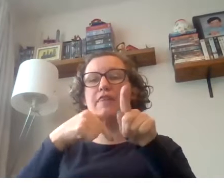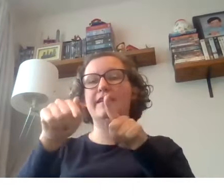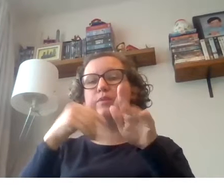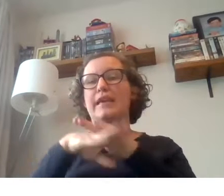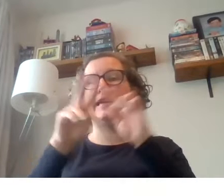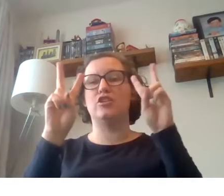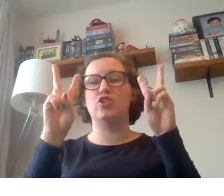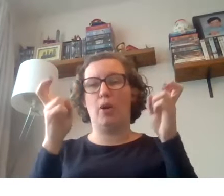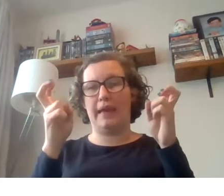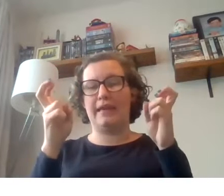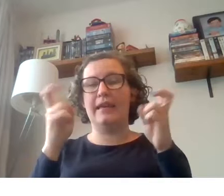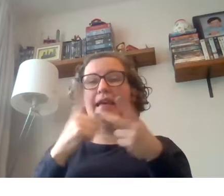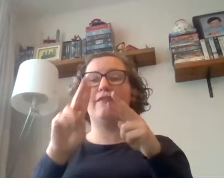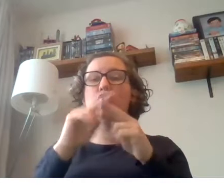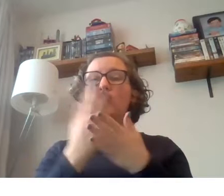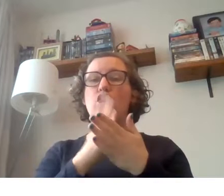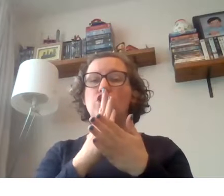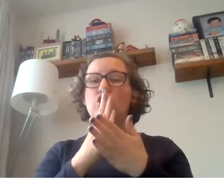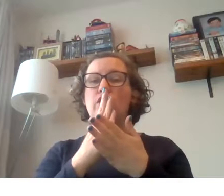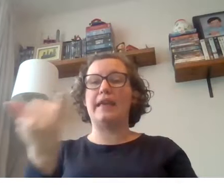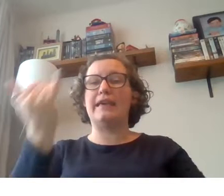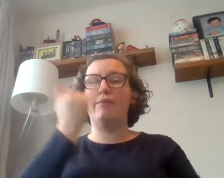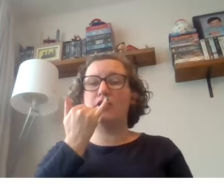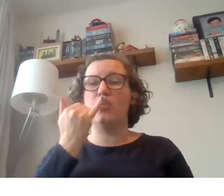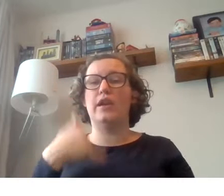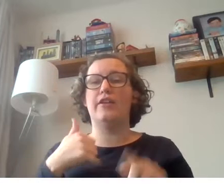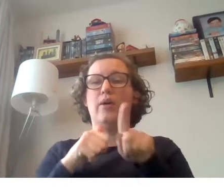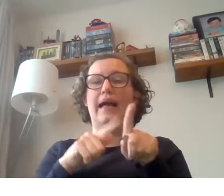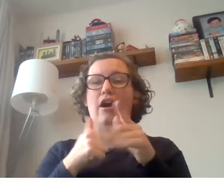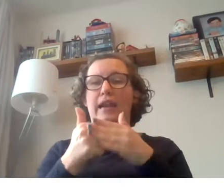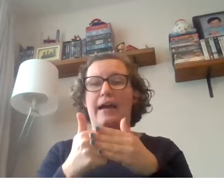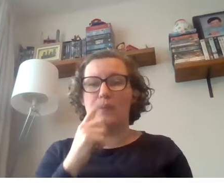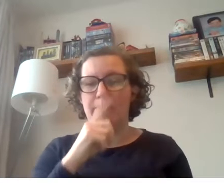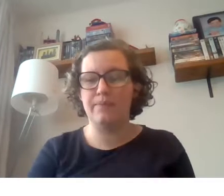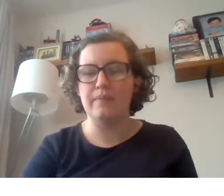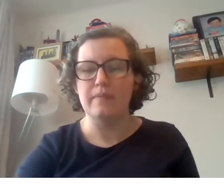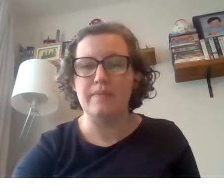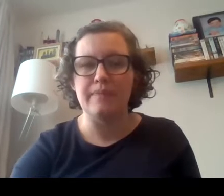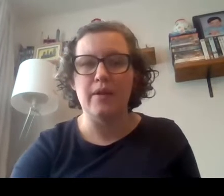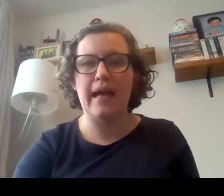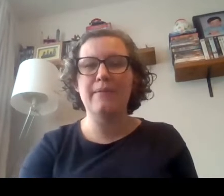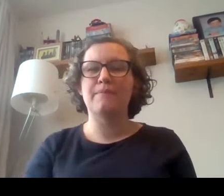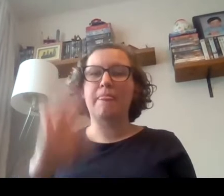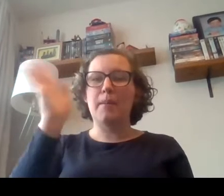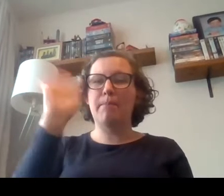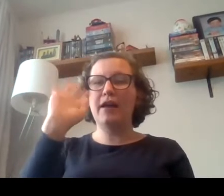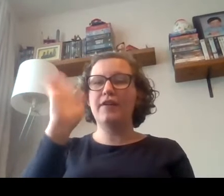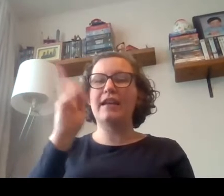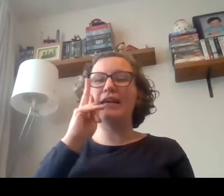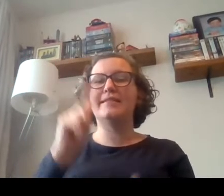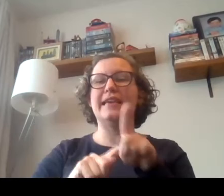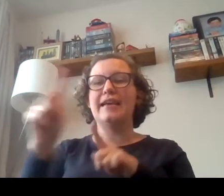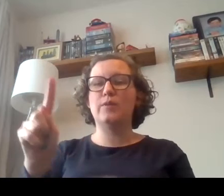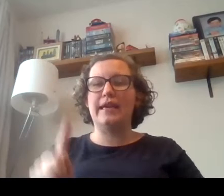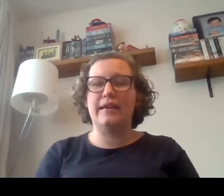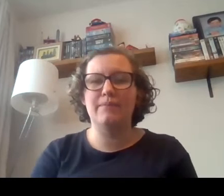work for this week in topic if you're not sure then give me a call and i'll i'll help okay bye